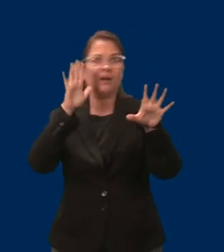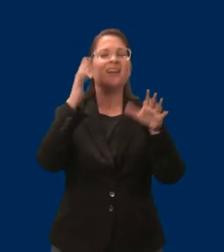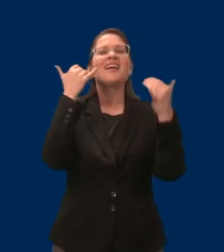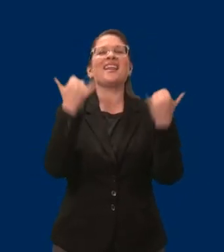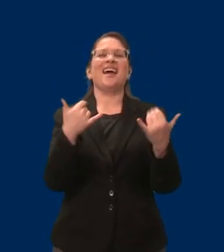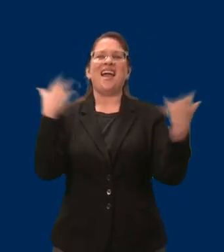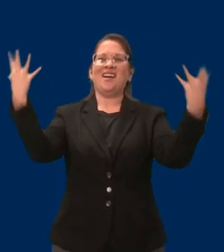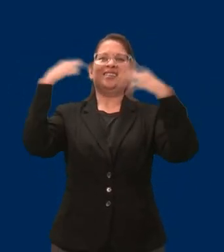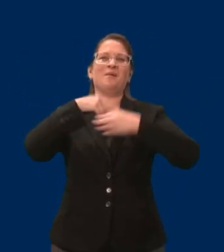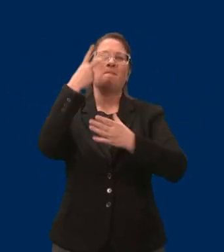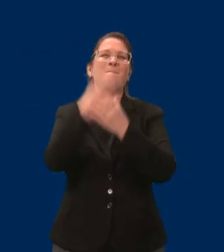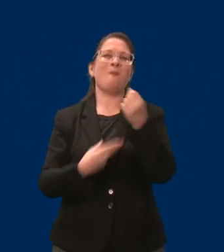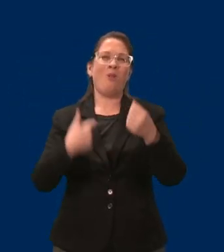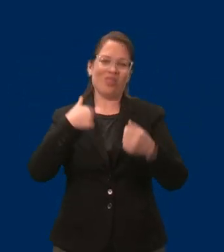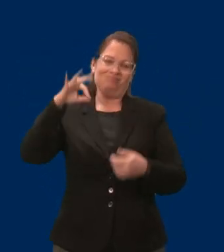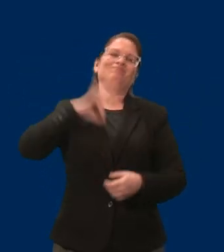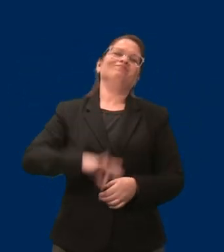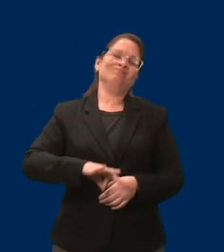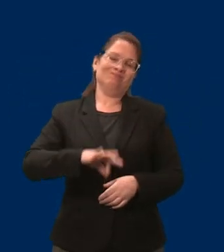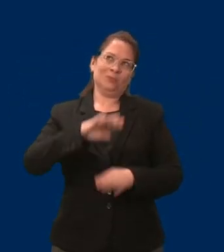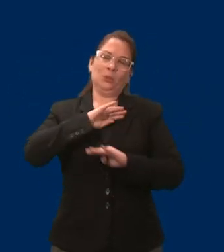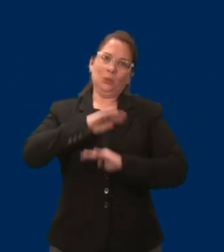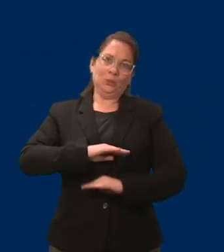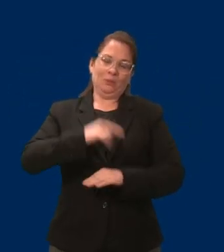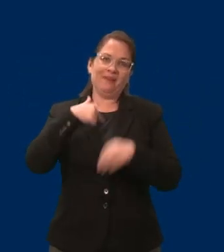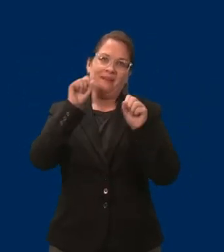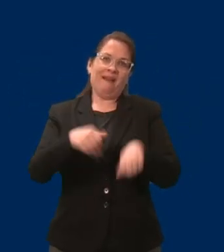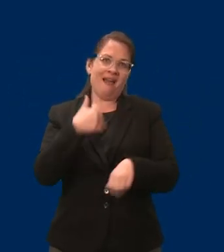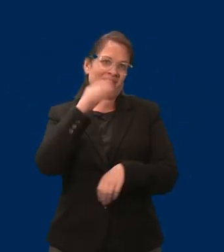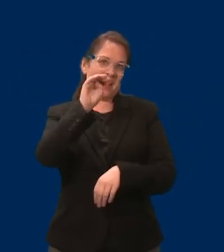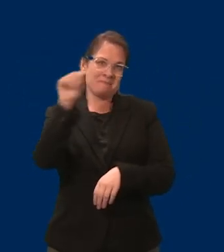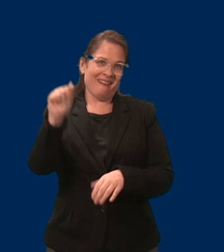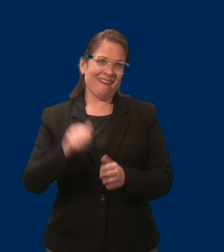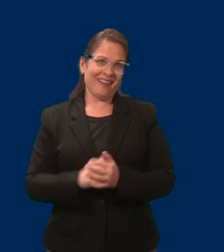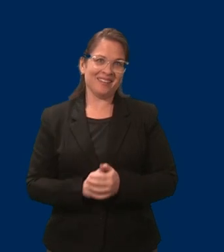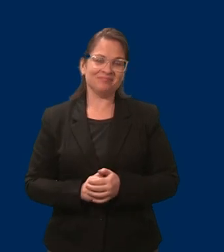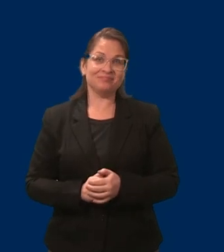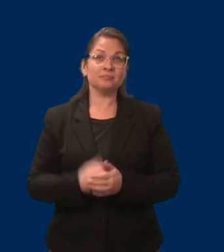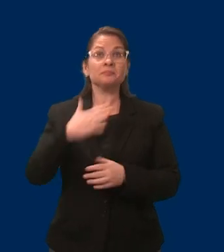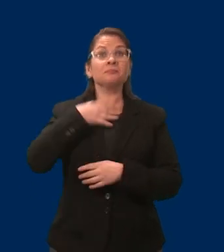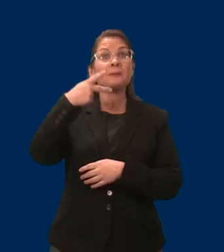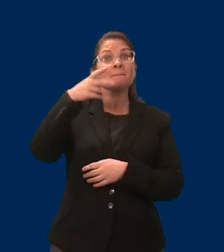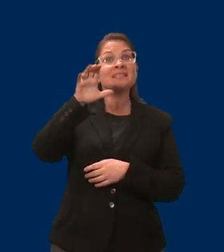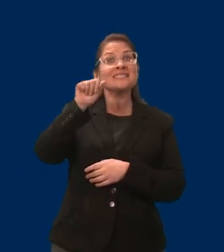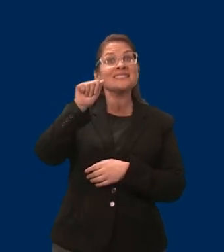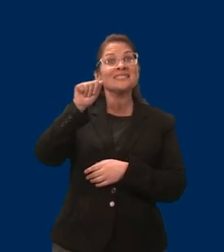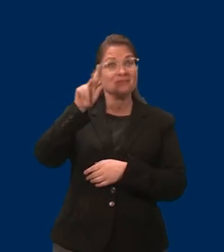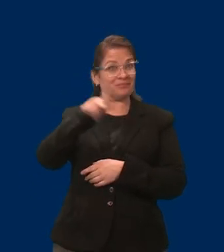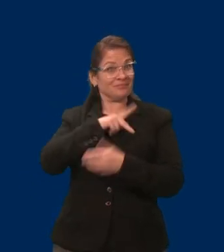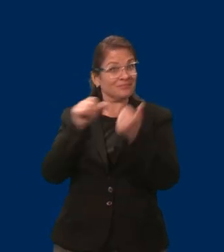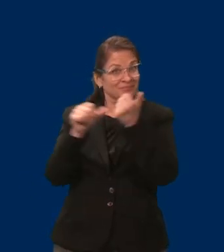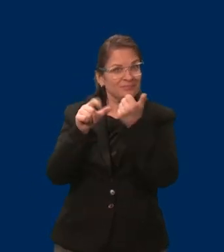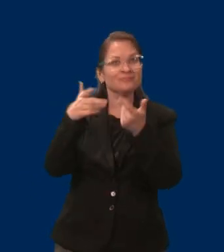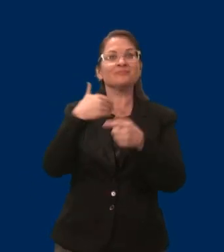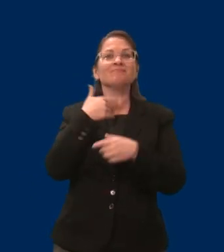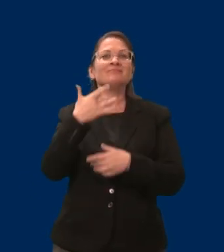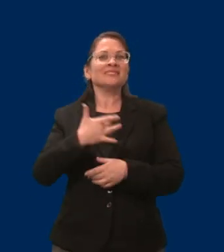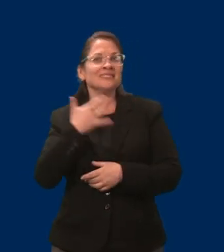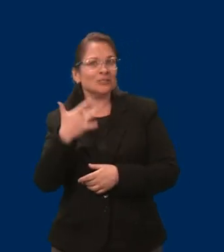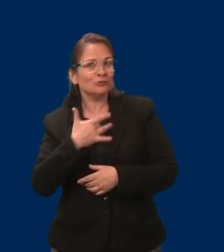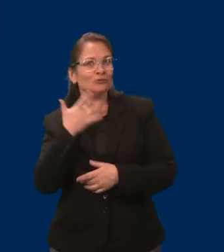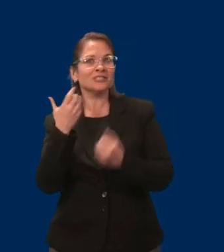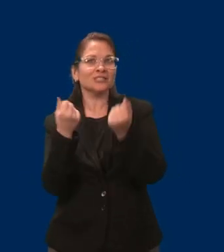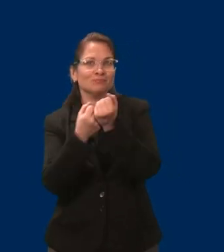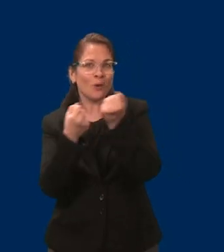it meant that I could have the supports I needed. I have my PCAs, I have sensory support, and more. My life literally changed,